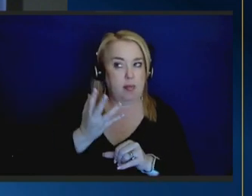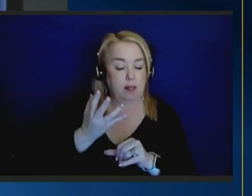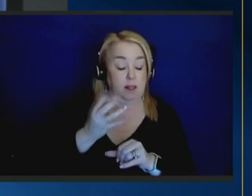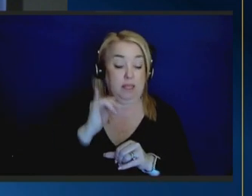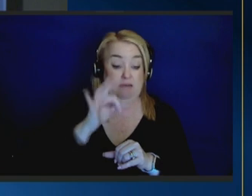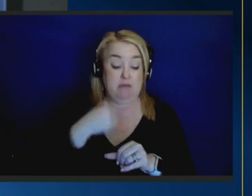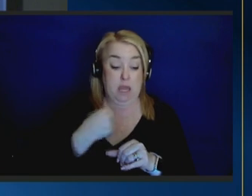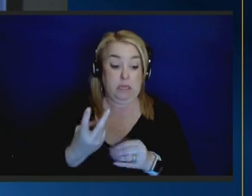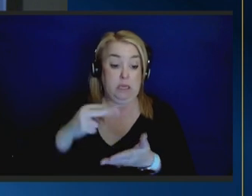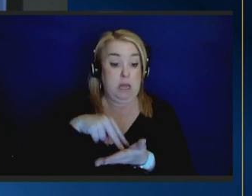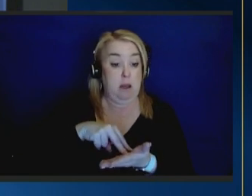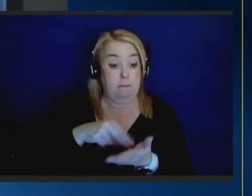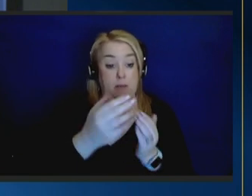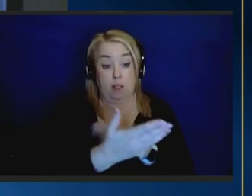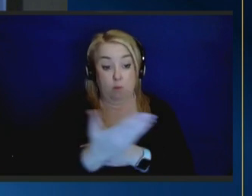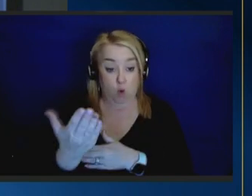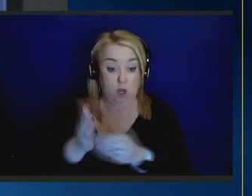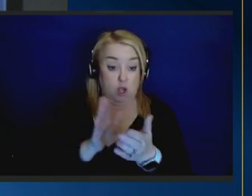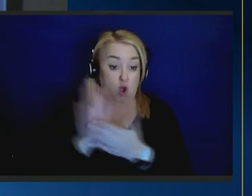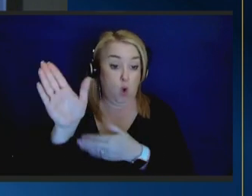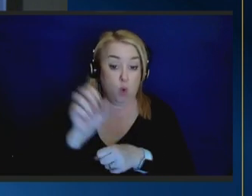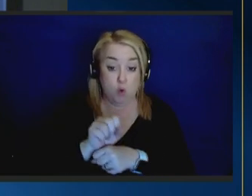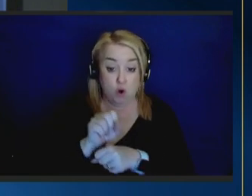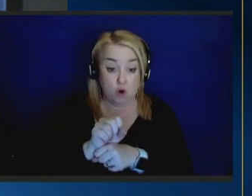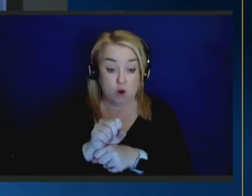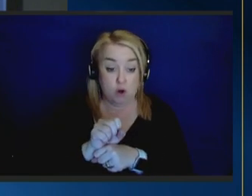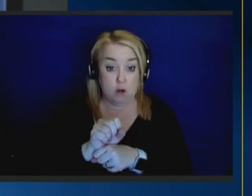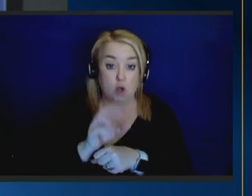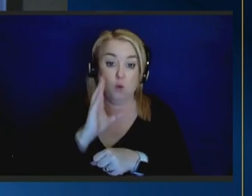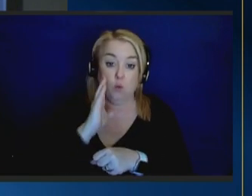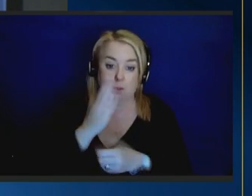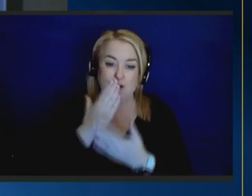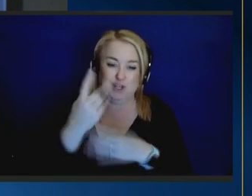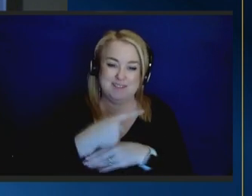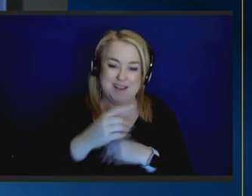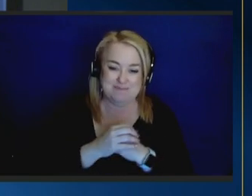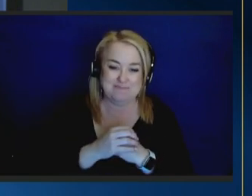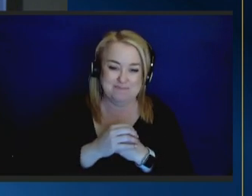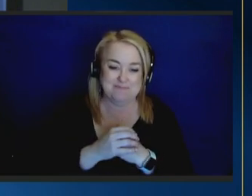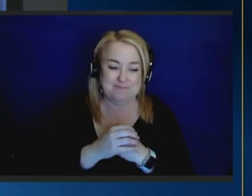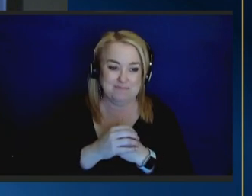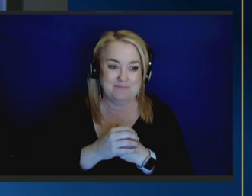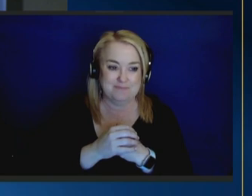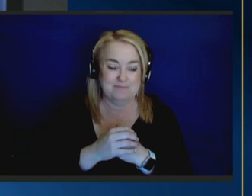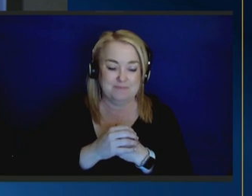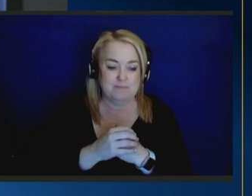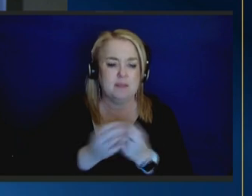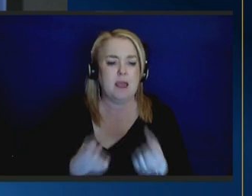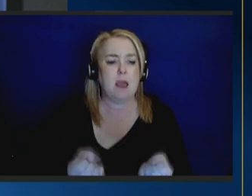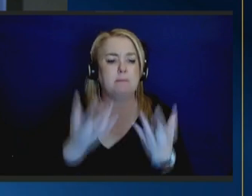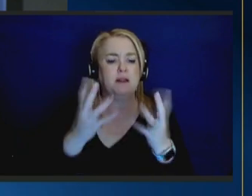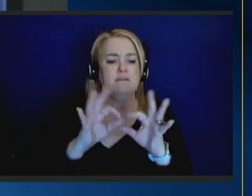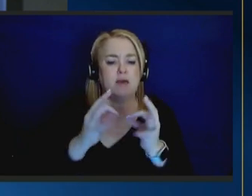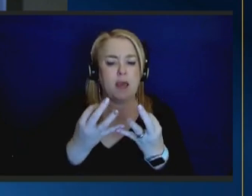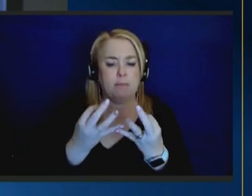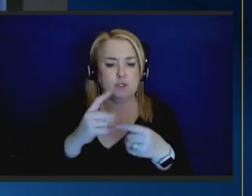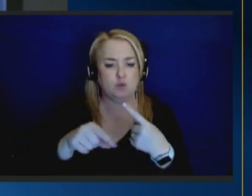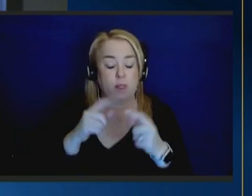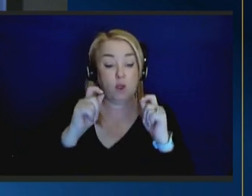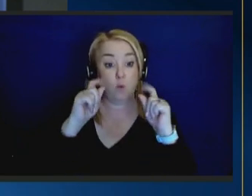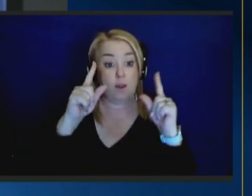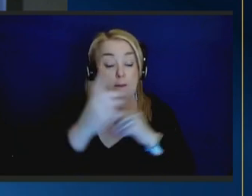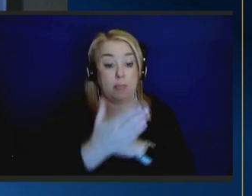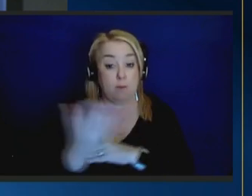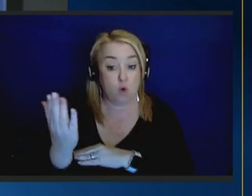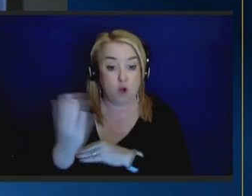morning and go to work it's going to be a good day how many families when they wake up in the morning